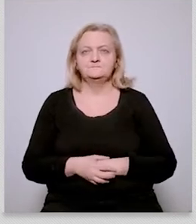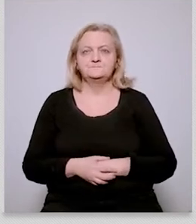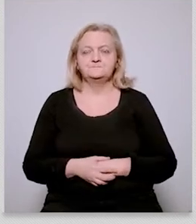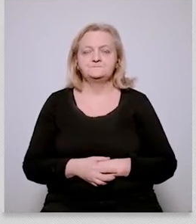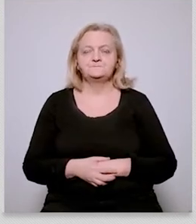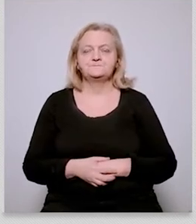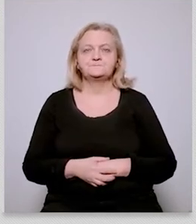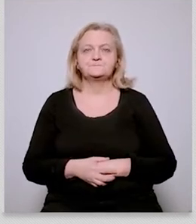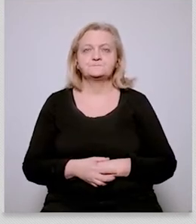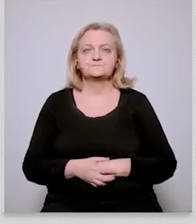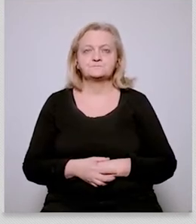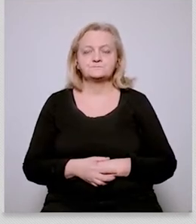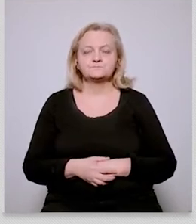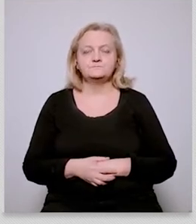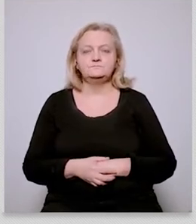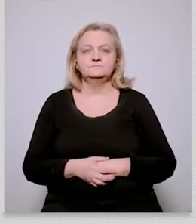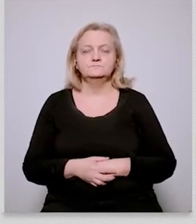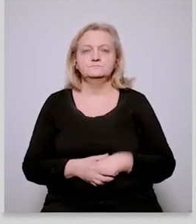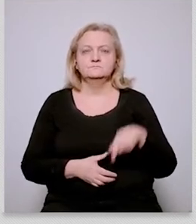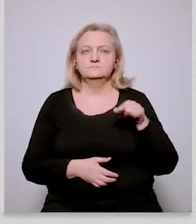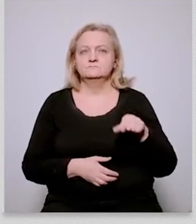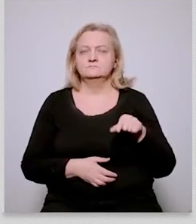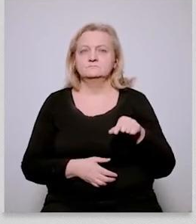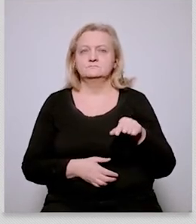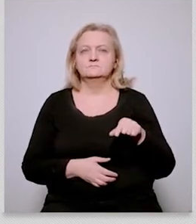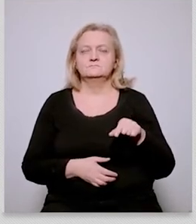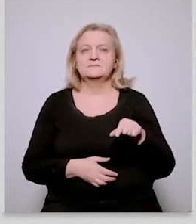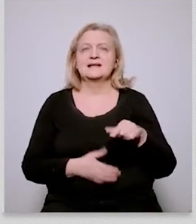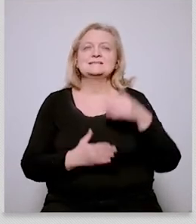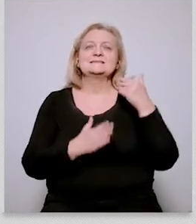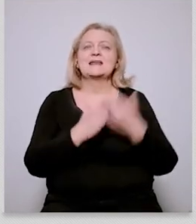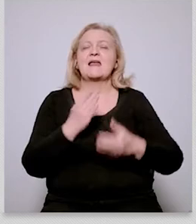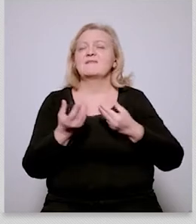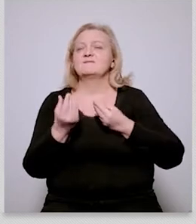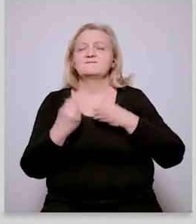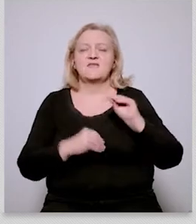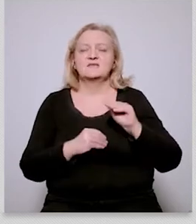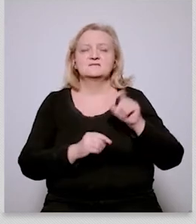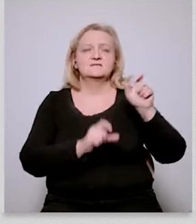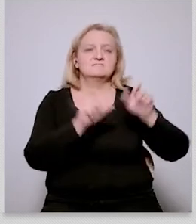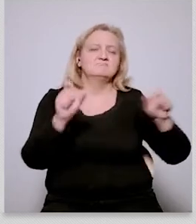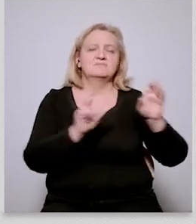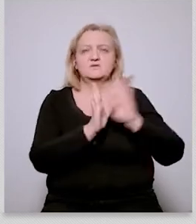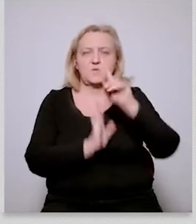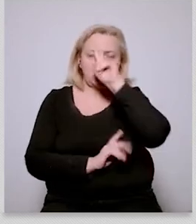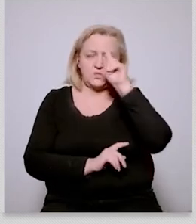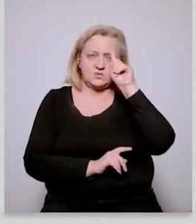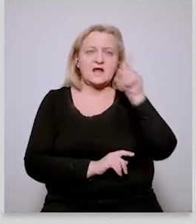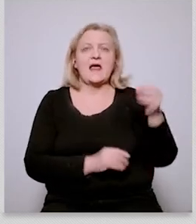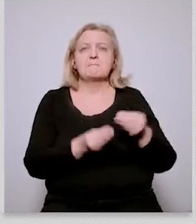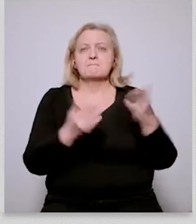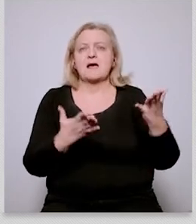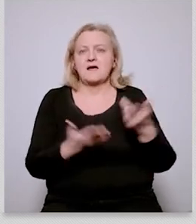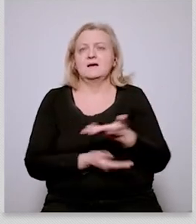on ordinary people who couldn't afford it right so you know a lot of parallels with the migration issue what we